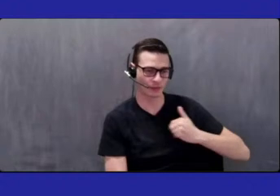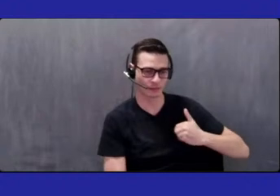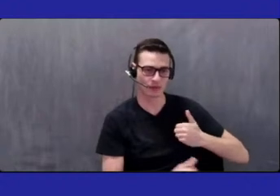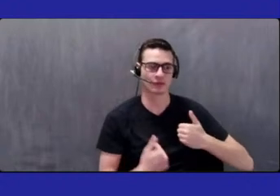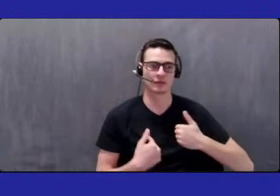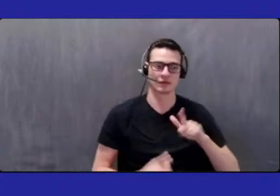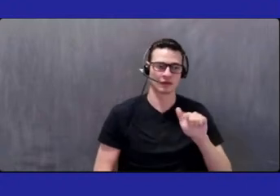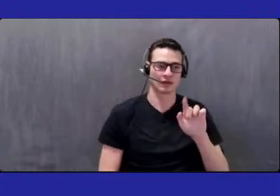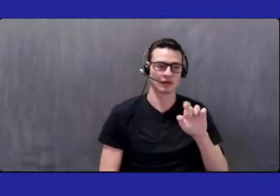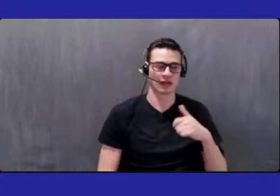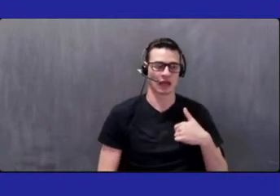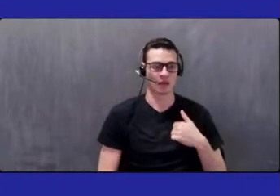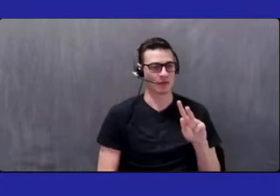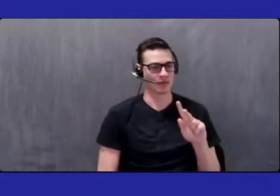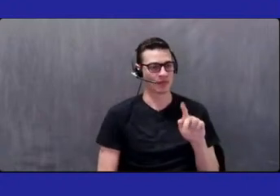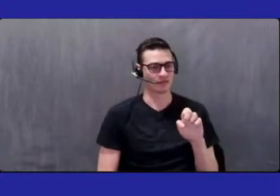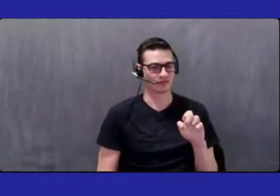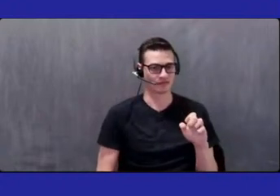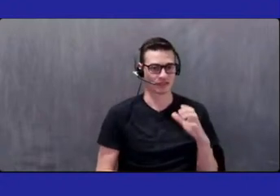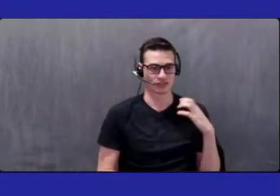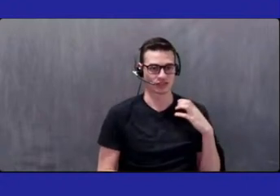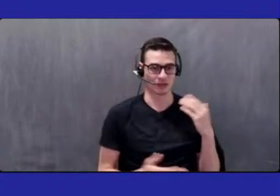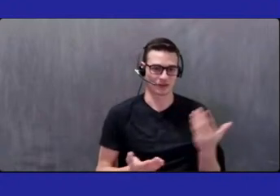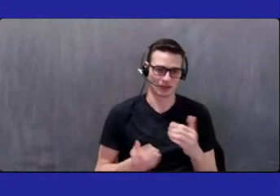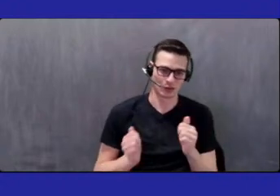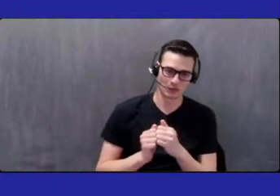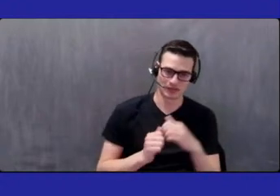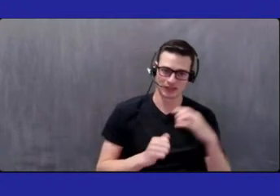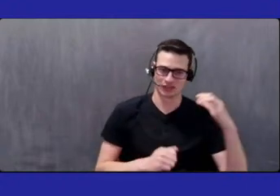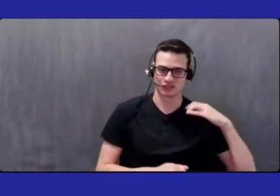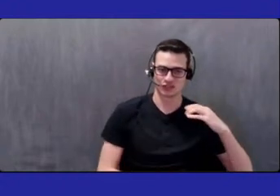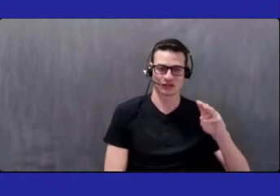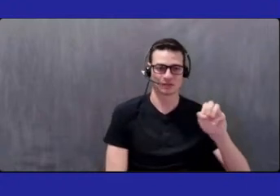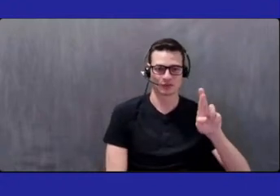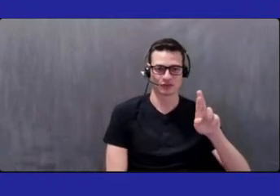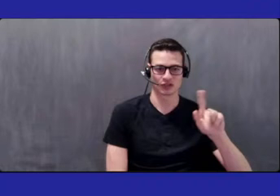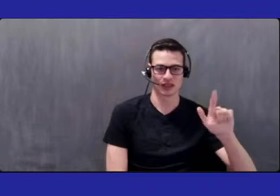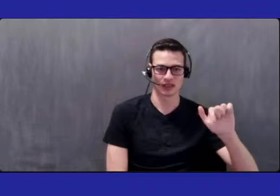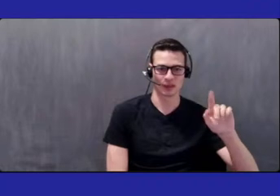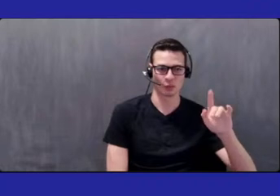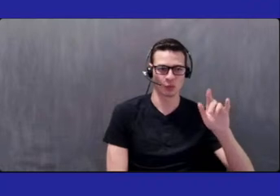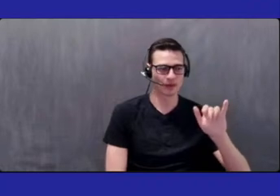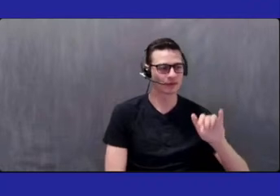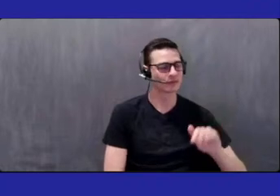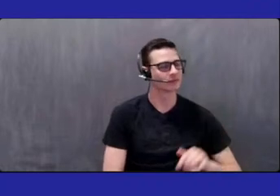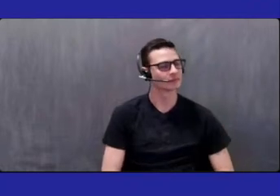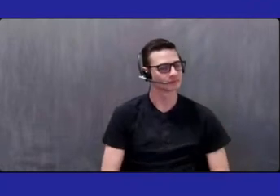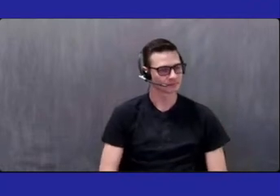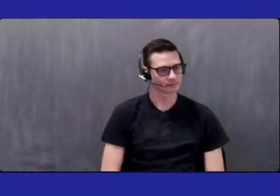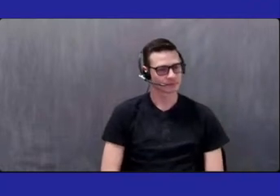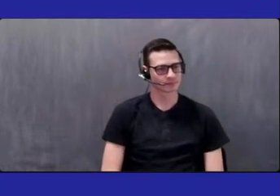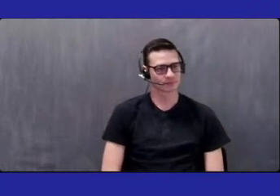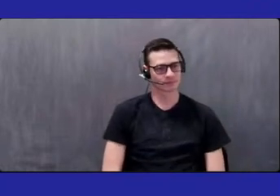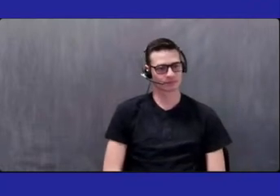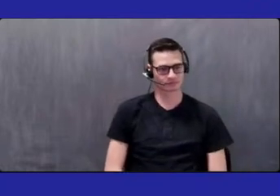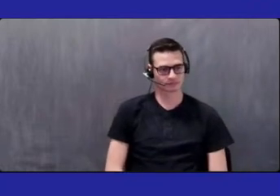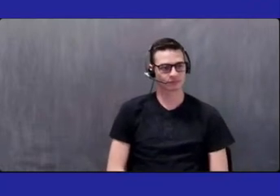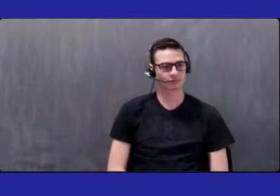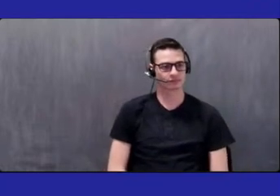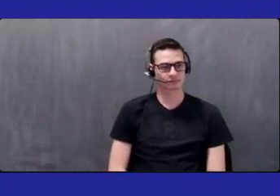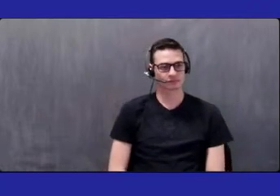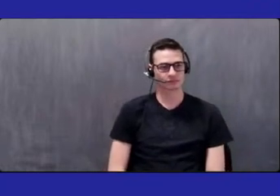chair. I'm also here with our chair, Mr. LaBorre. Okay. So I'll be presenting. I'll start with the 2023